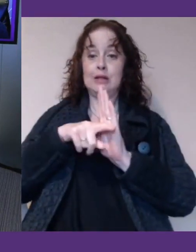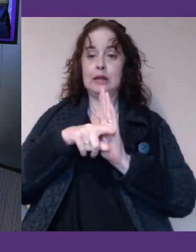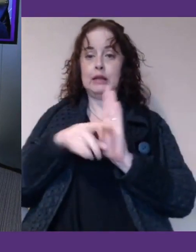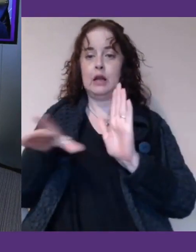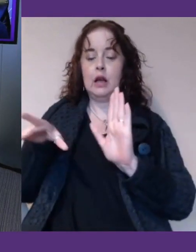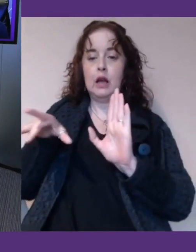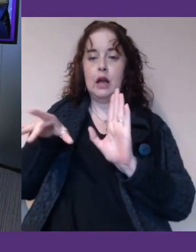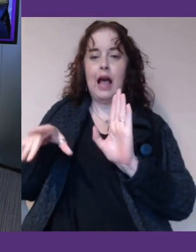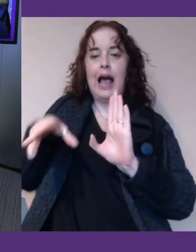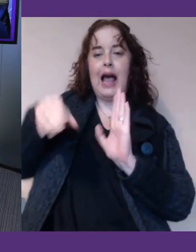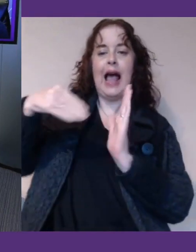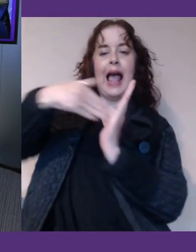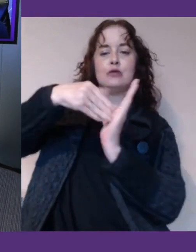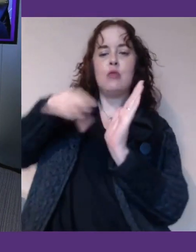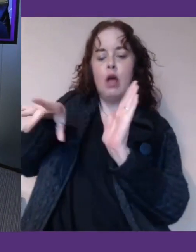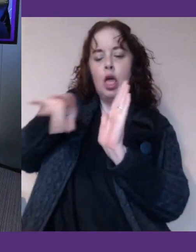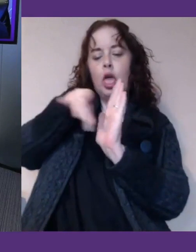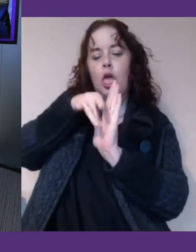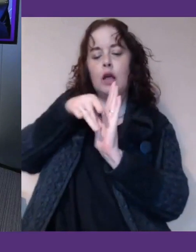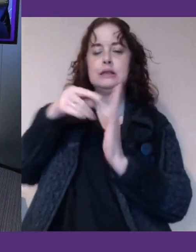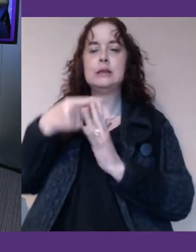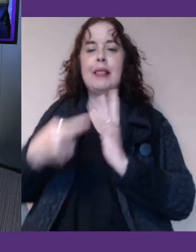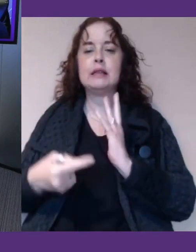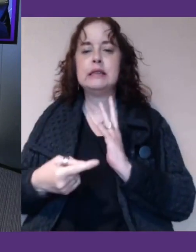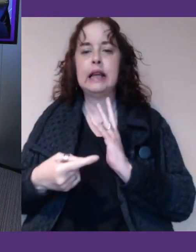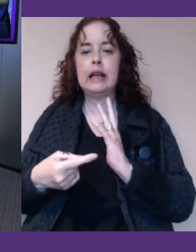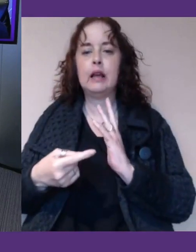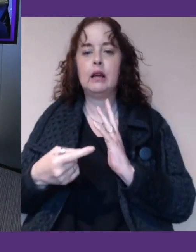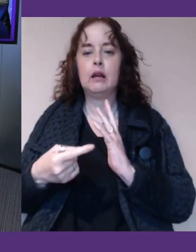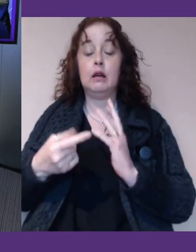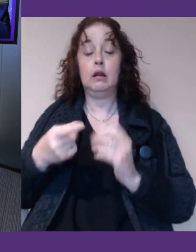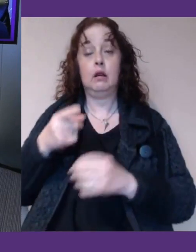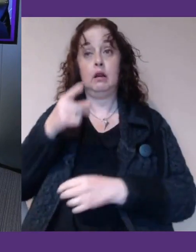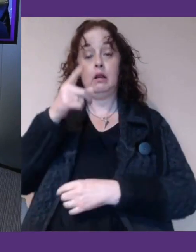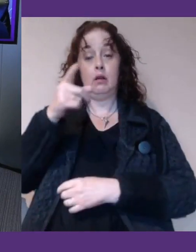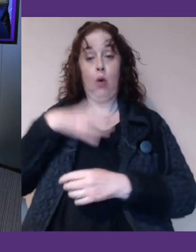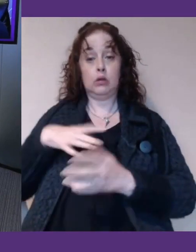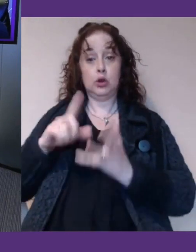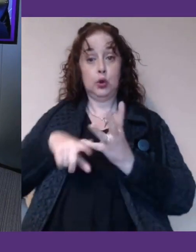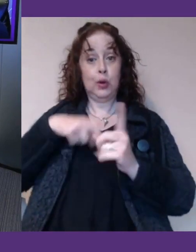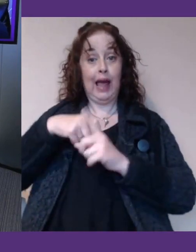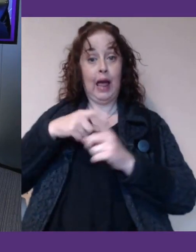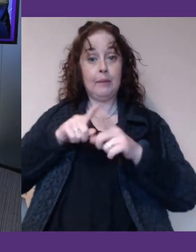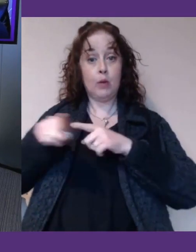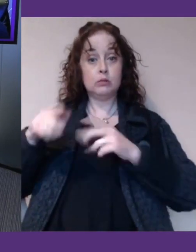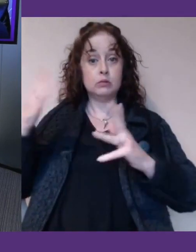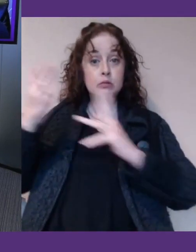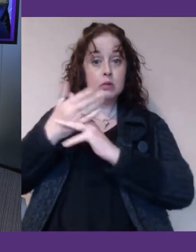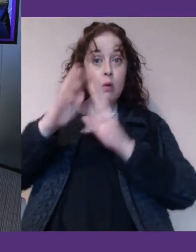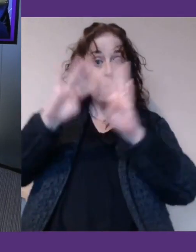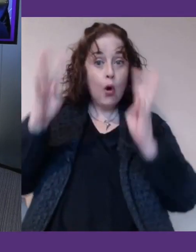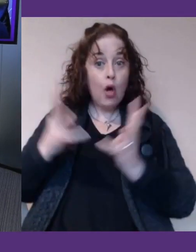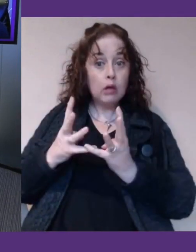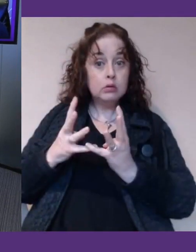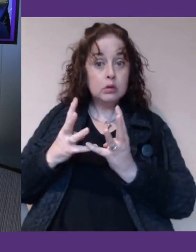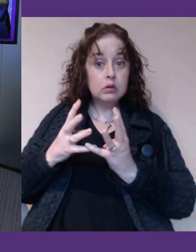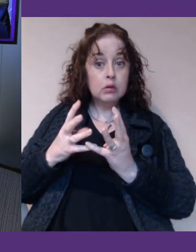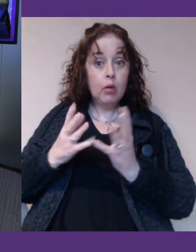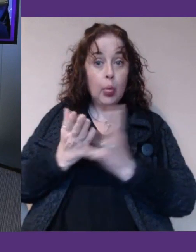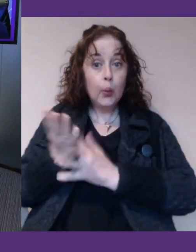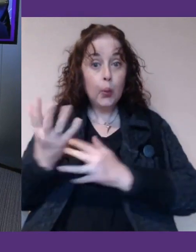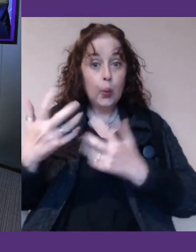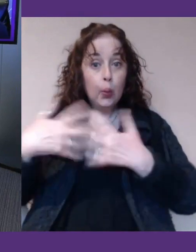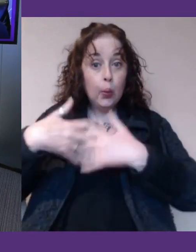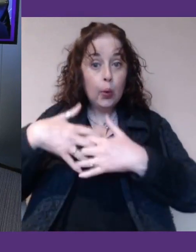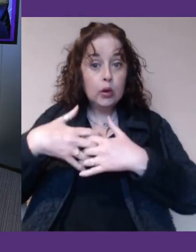come into play. Because if you really want to make the UK the most accessible place in the world using technology to live and